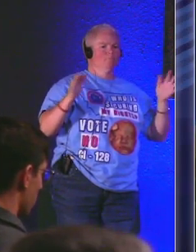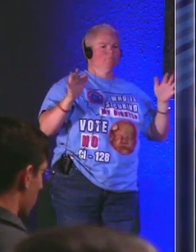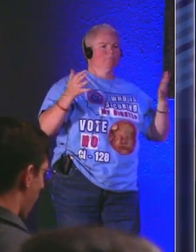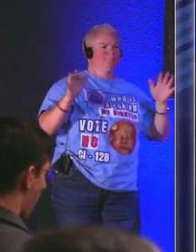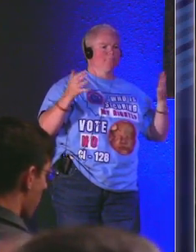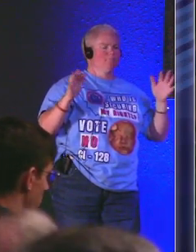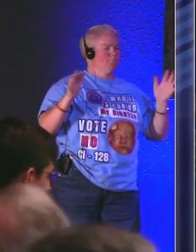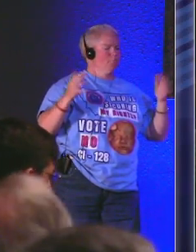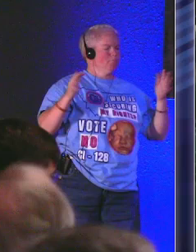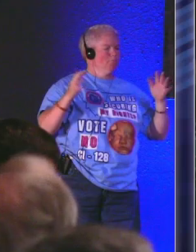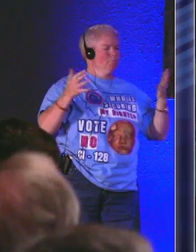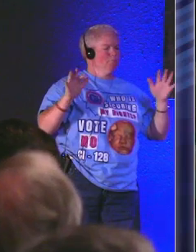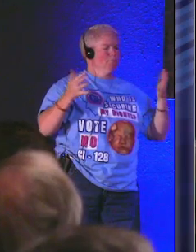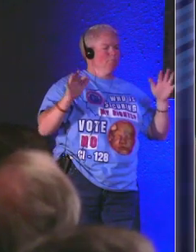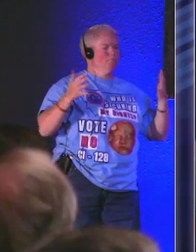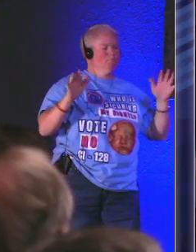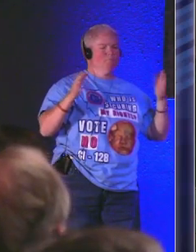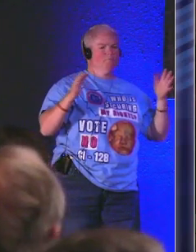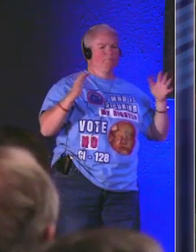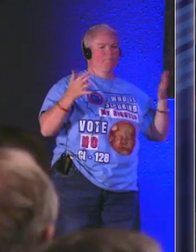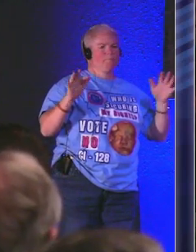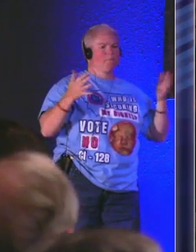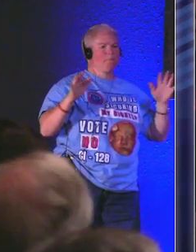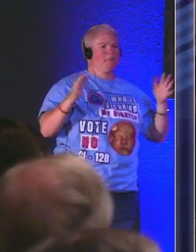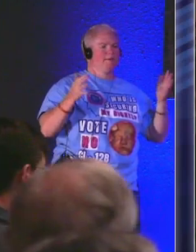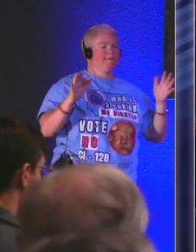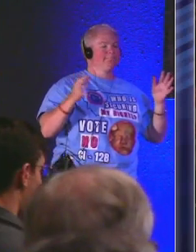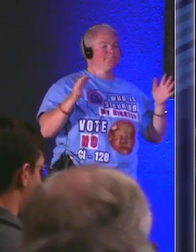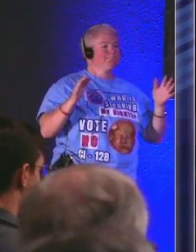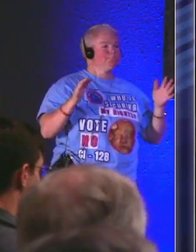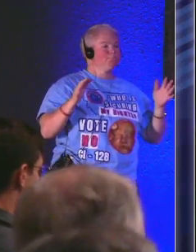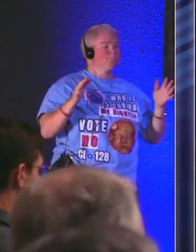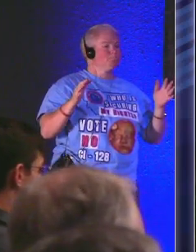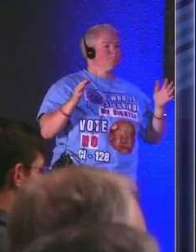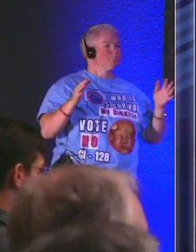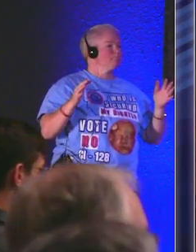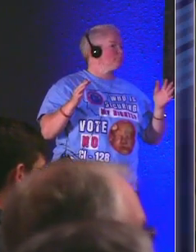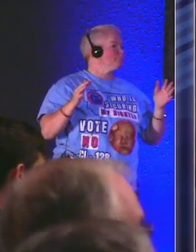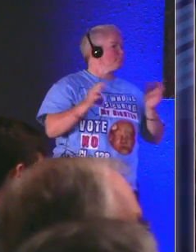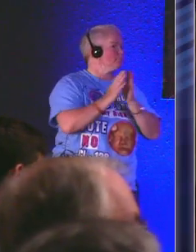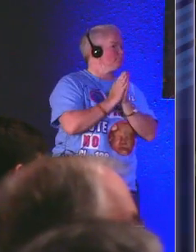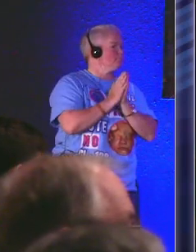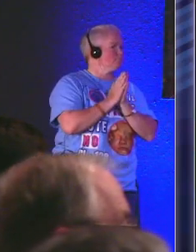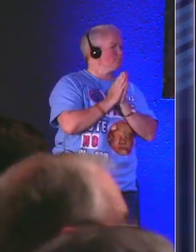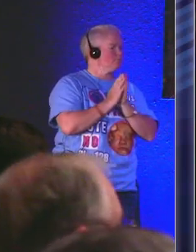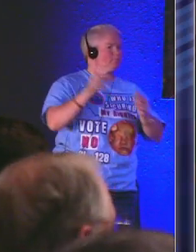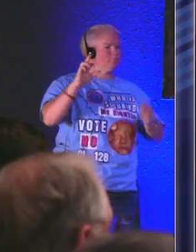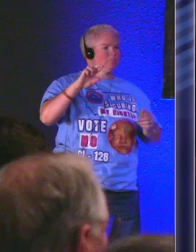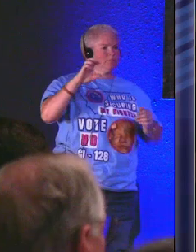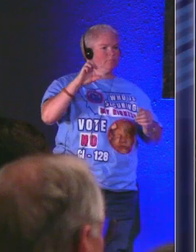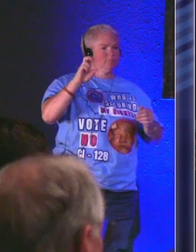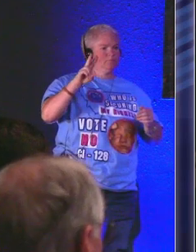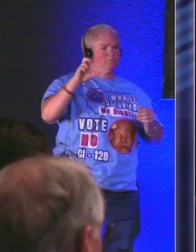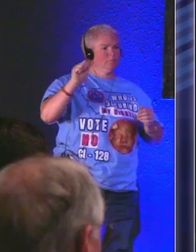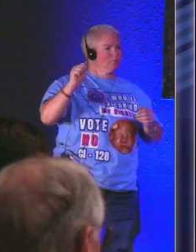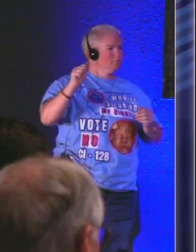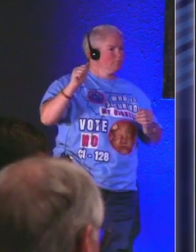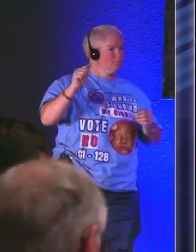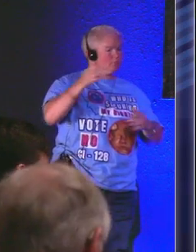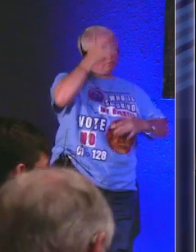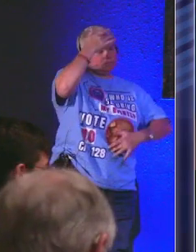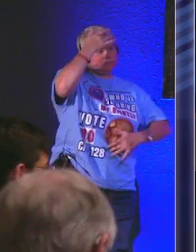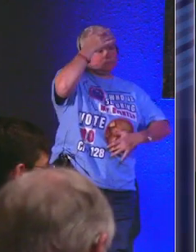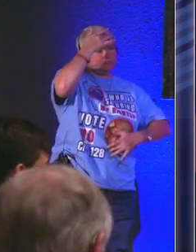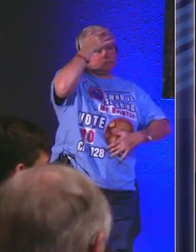we're gonna try that gonna try that and um thank you and we got so when she